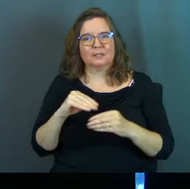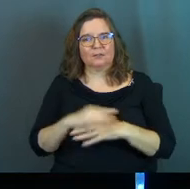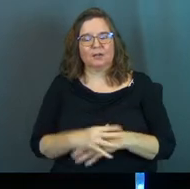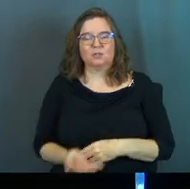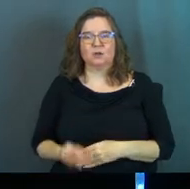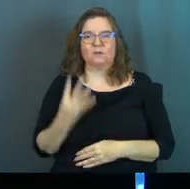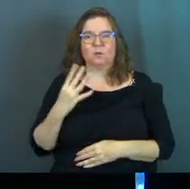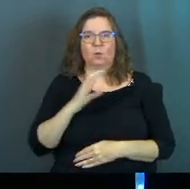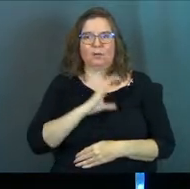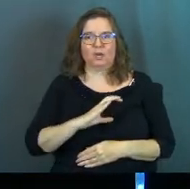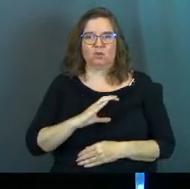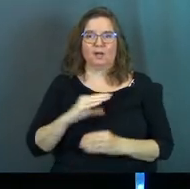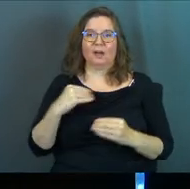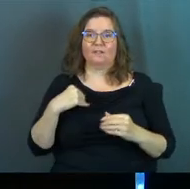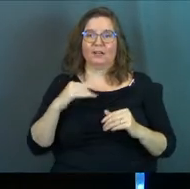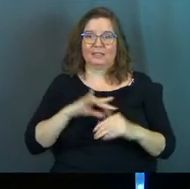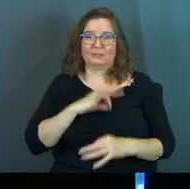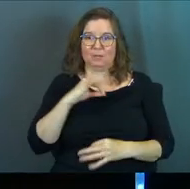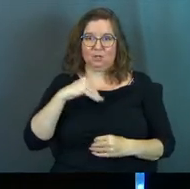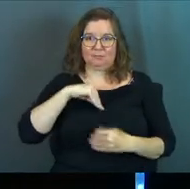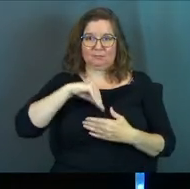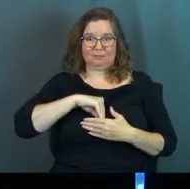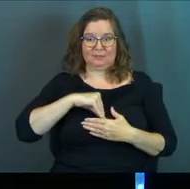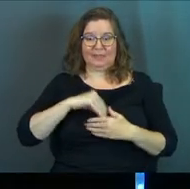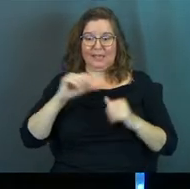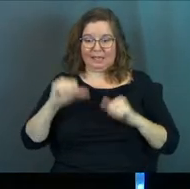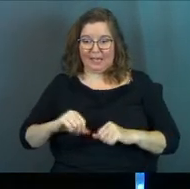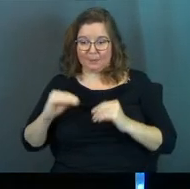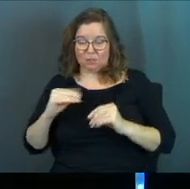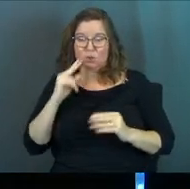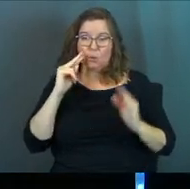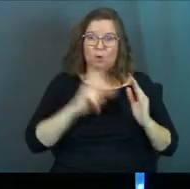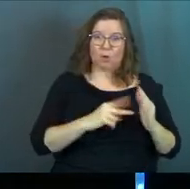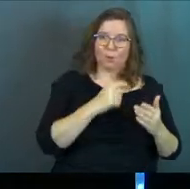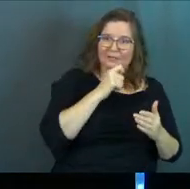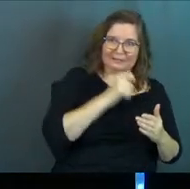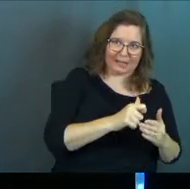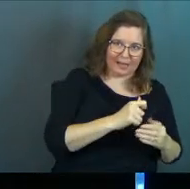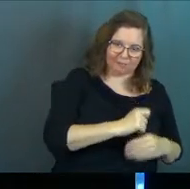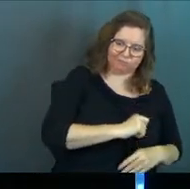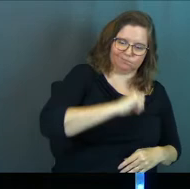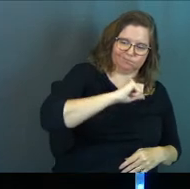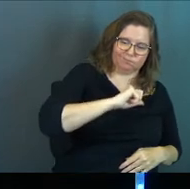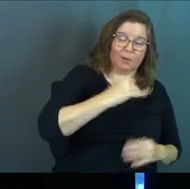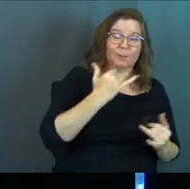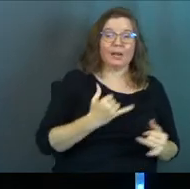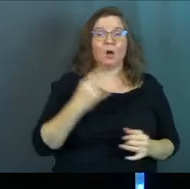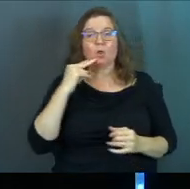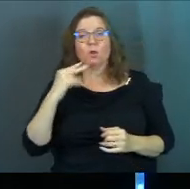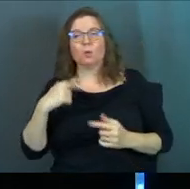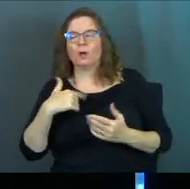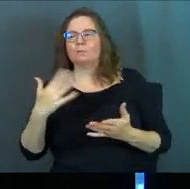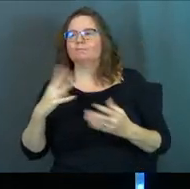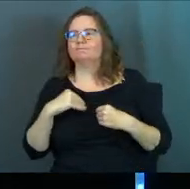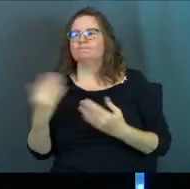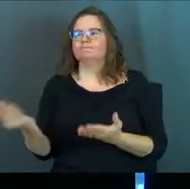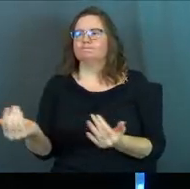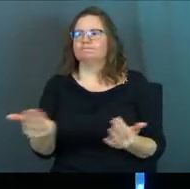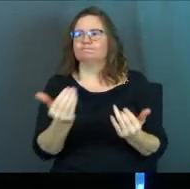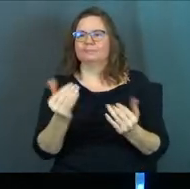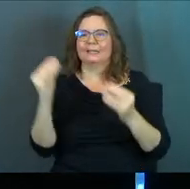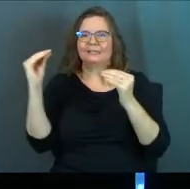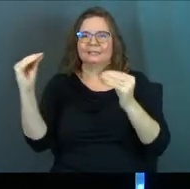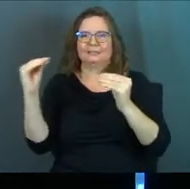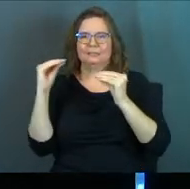So four characteristics of a teachable spirit. So we looked at the symptoms of maybe you're not teachable. Let's look at what teachable actually is. We're going to go